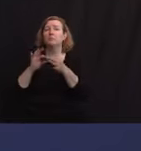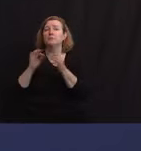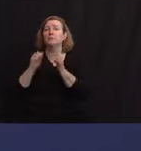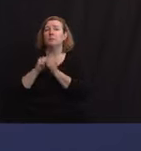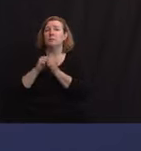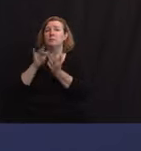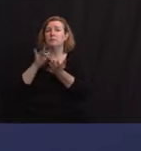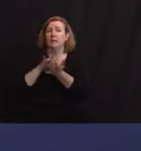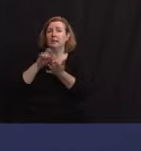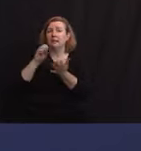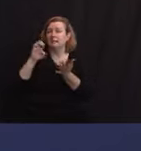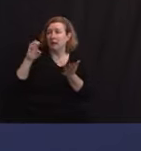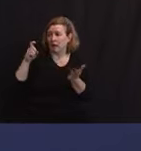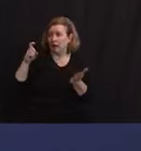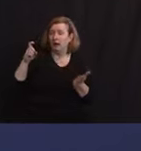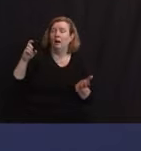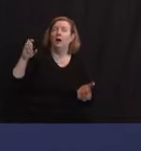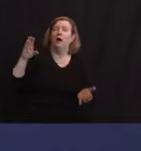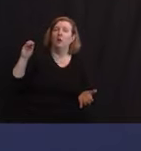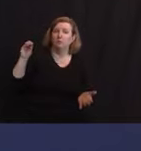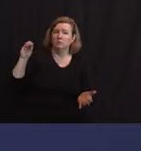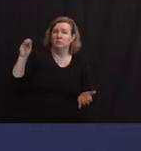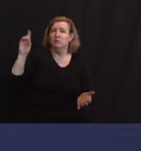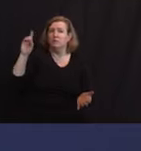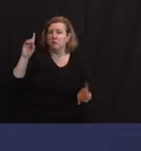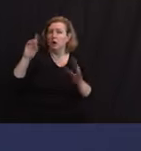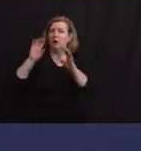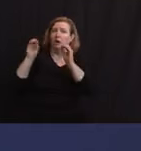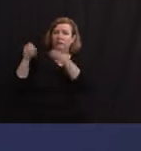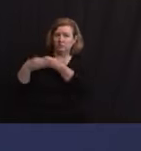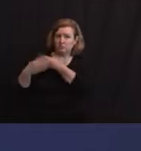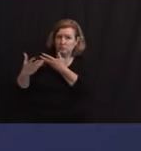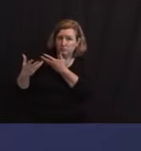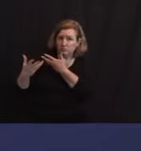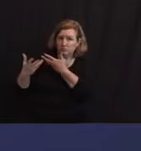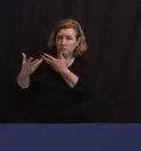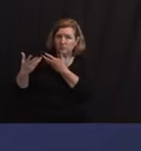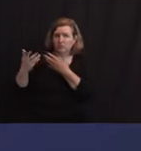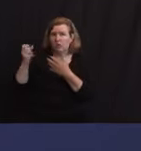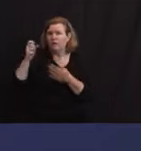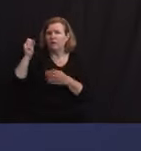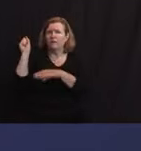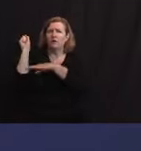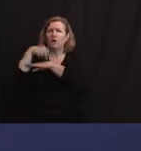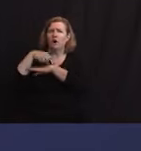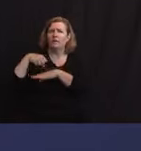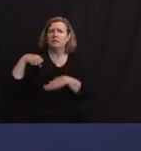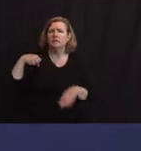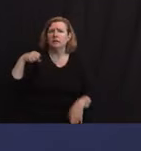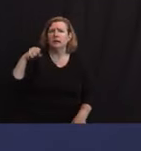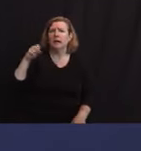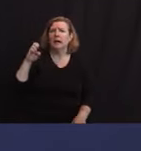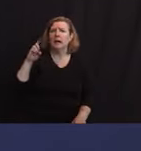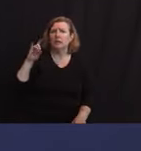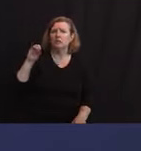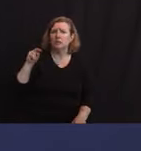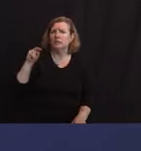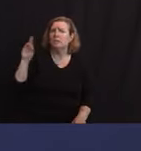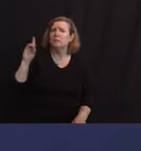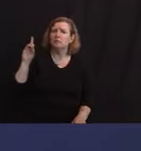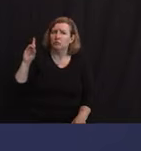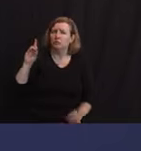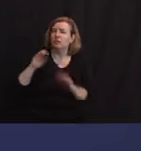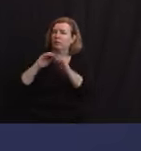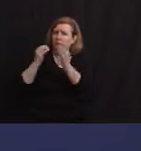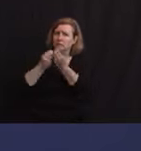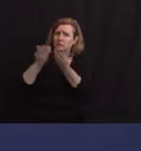Organization's decision to overrule the decision of the Edison Democratic Organization and award the coveted party line